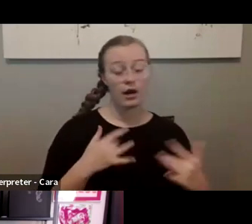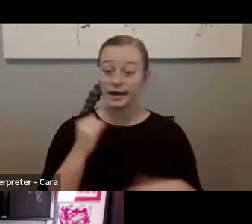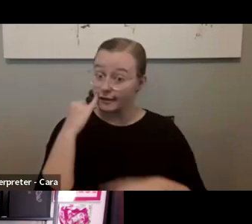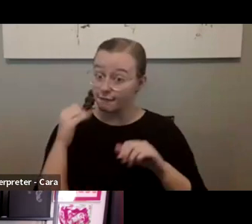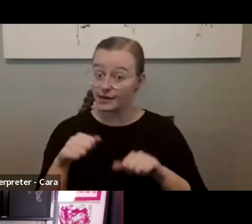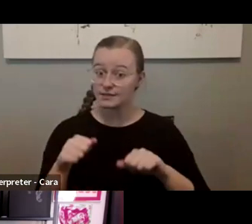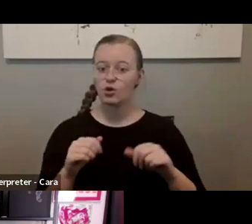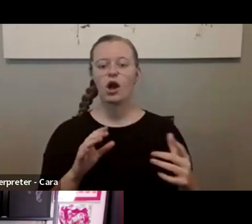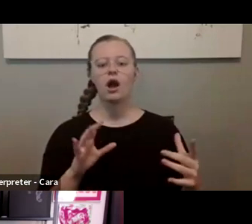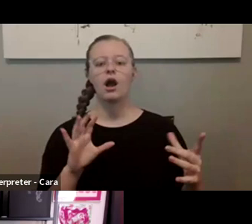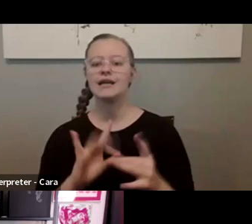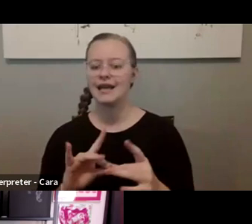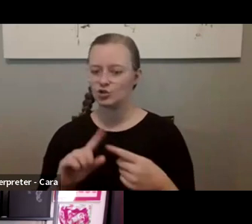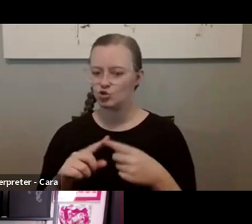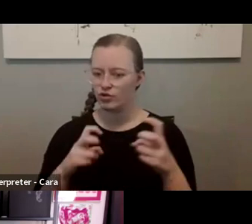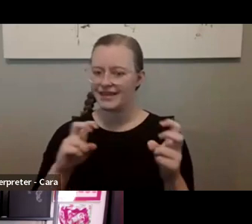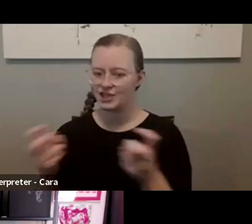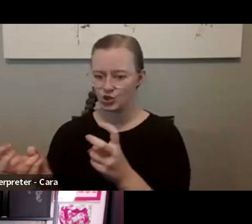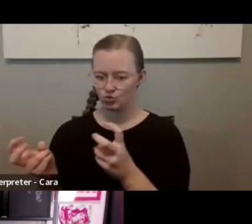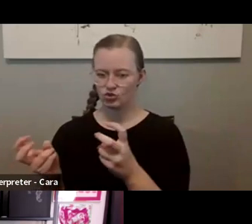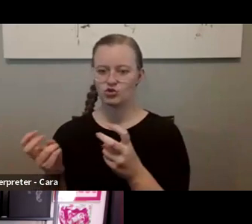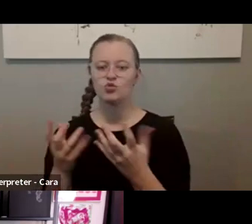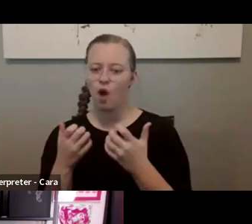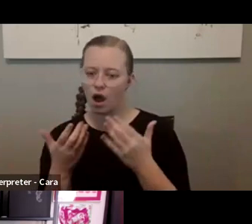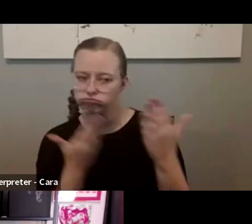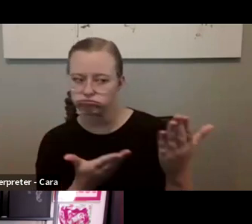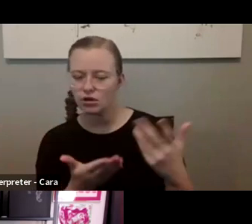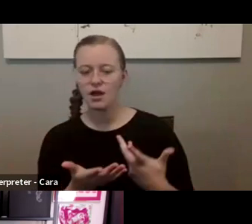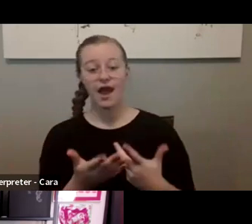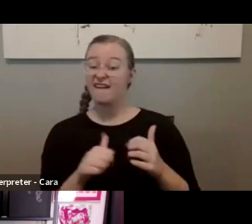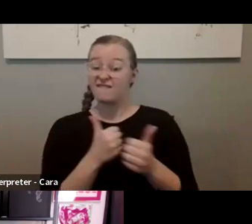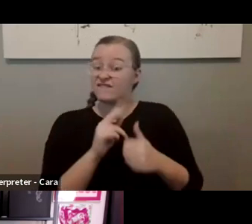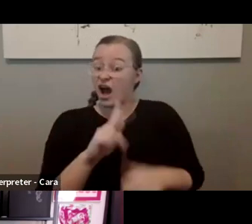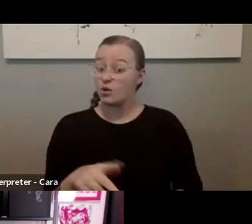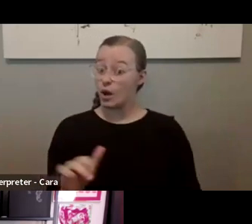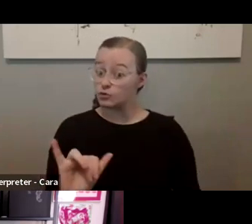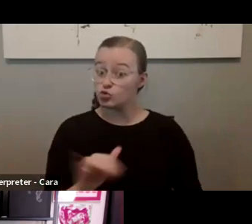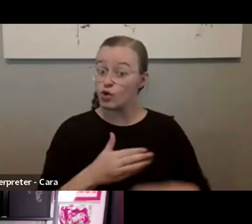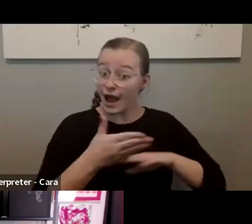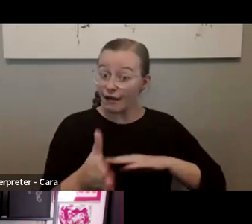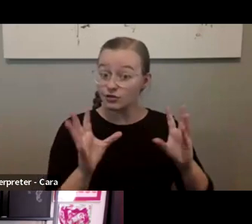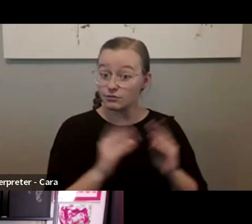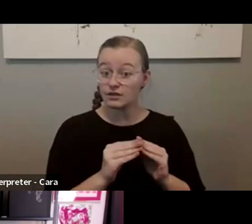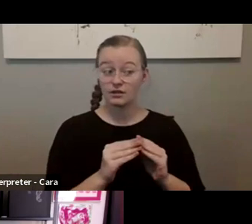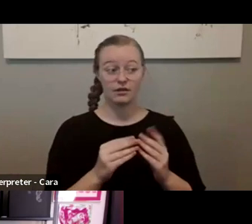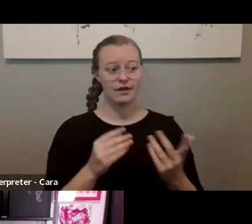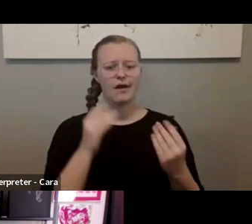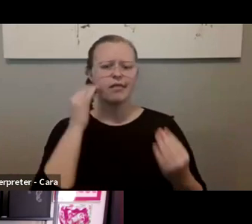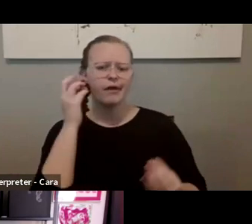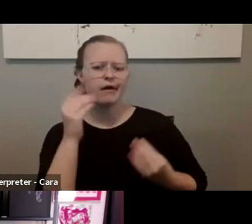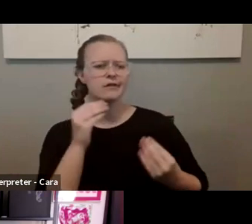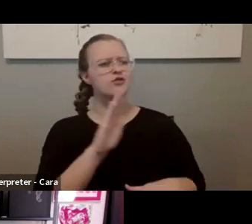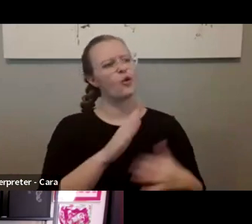those with the issues at hand. And you can even follow up after after the meeting with some thoughts about their